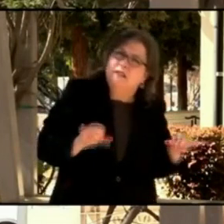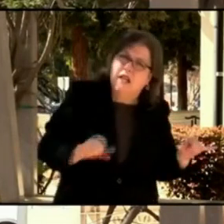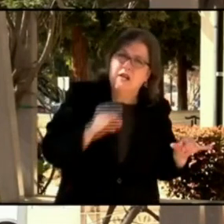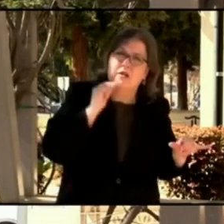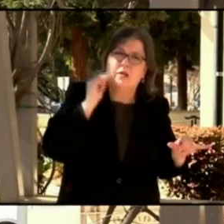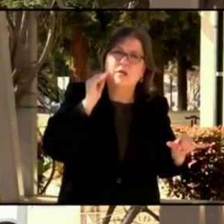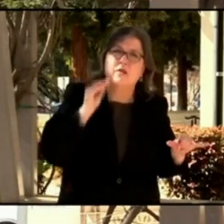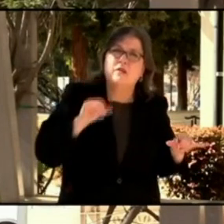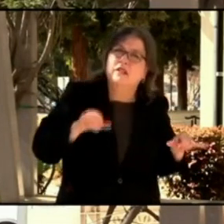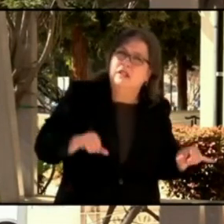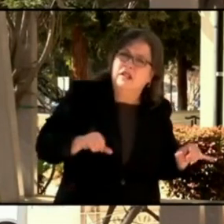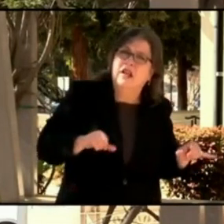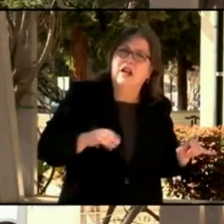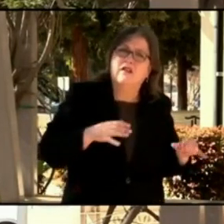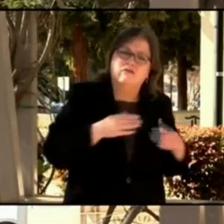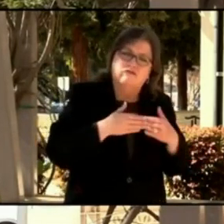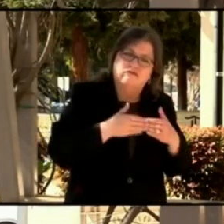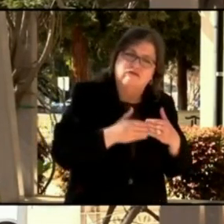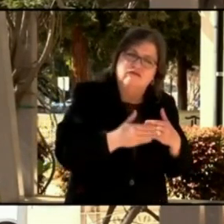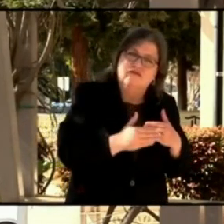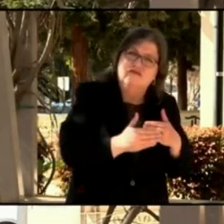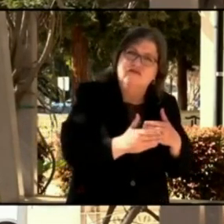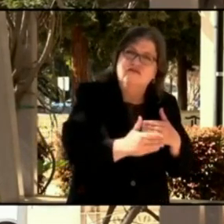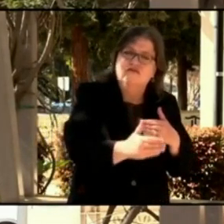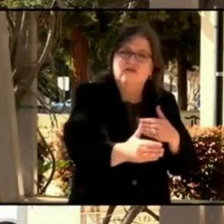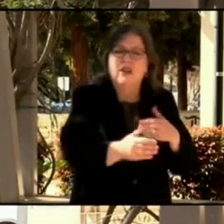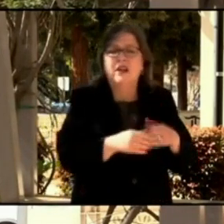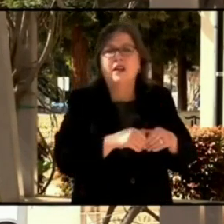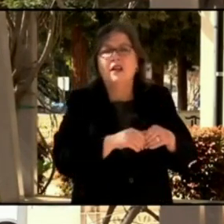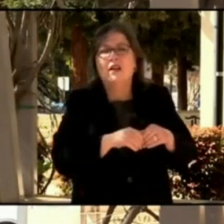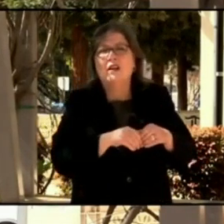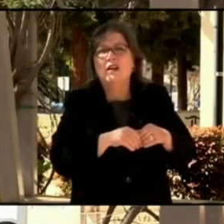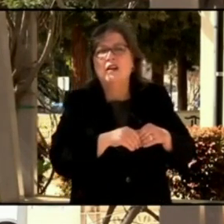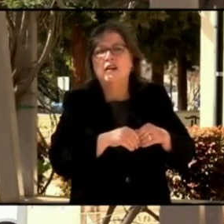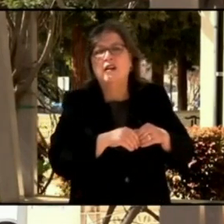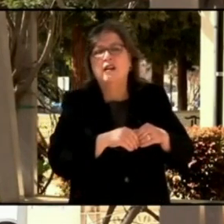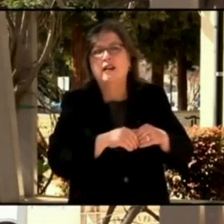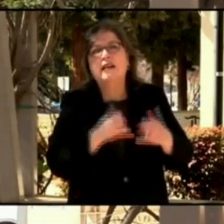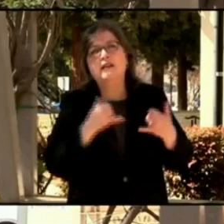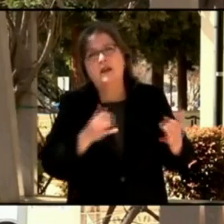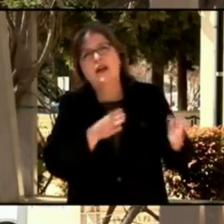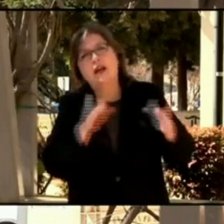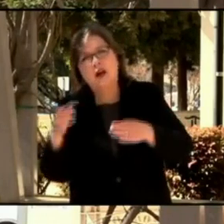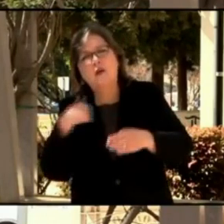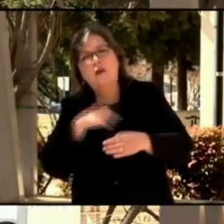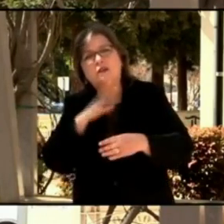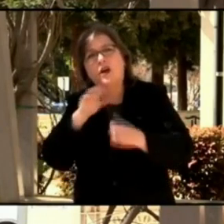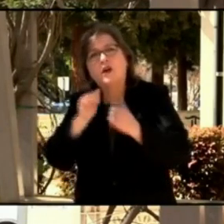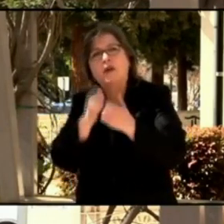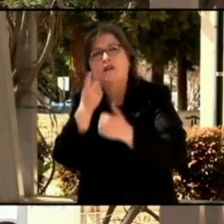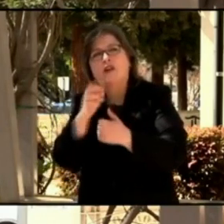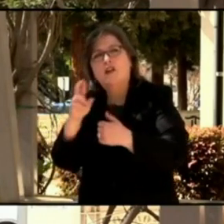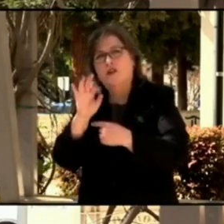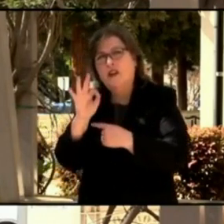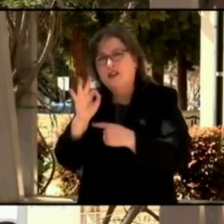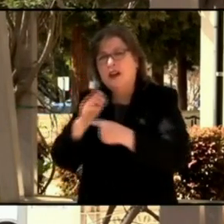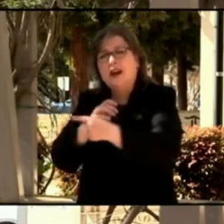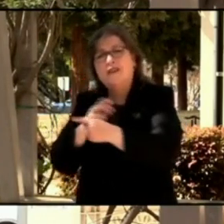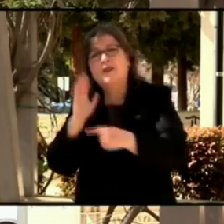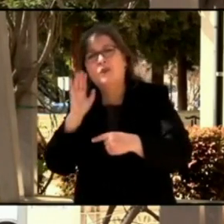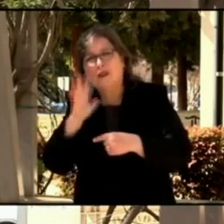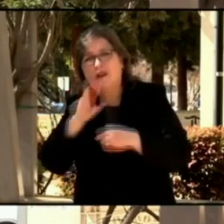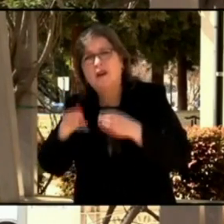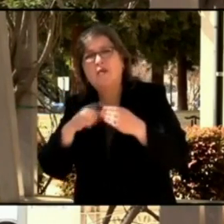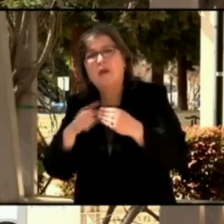So with that, I'm going to turn it over to Dr. Fensterscheib who will give a quick update on the vaccine